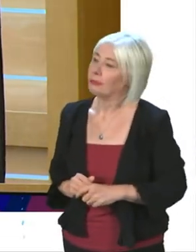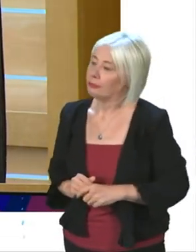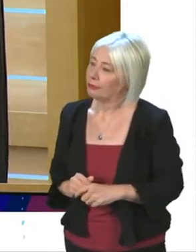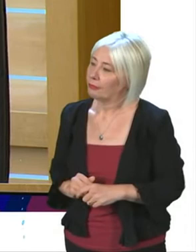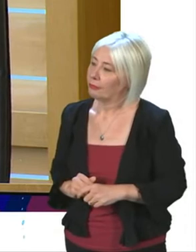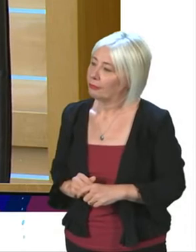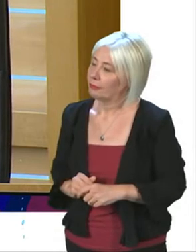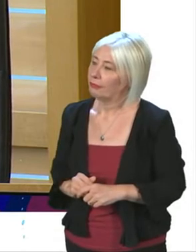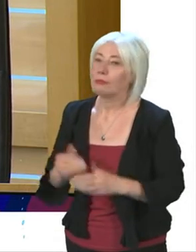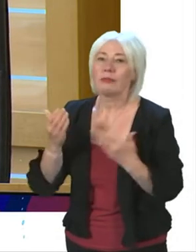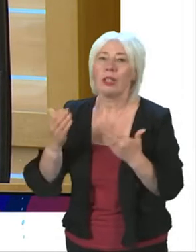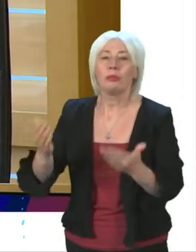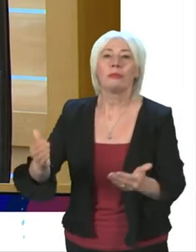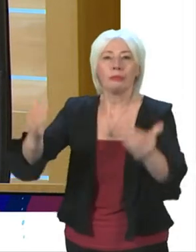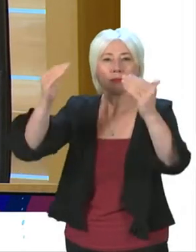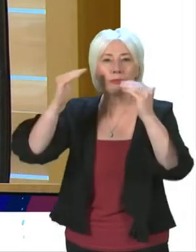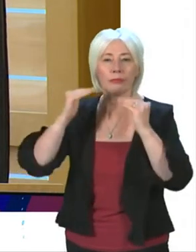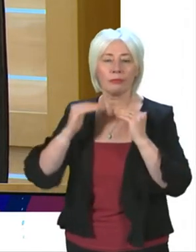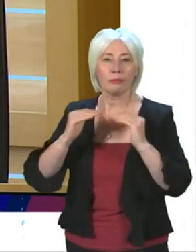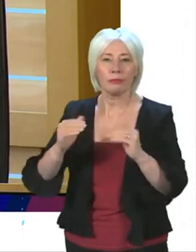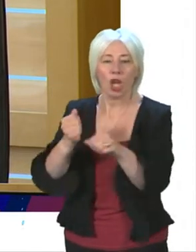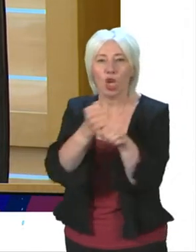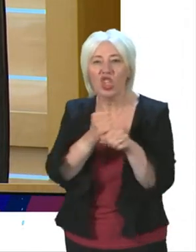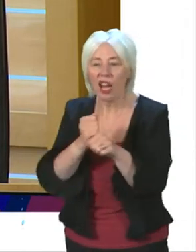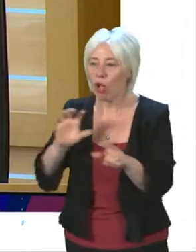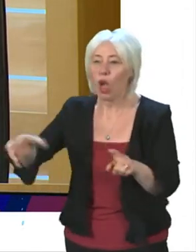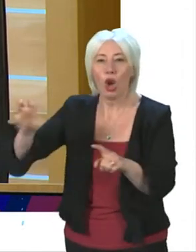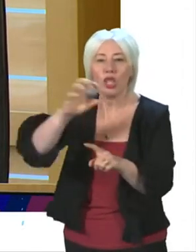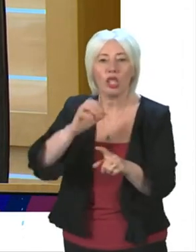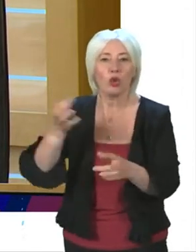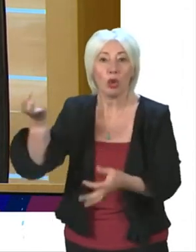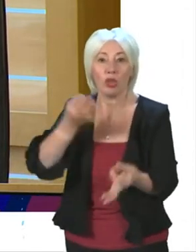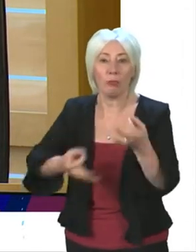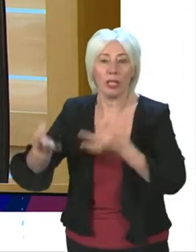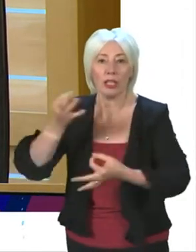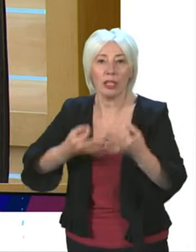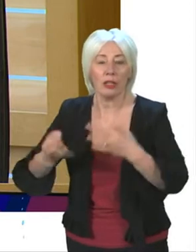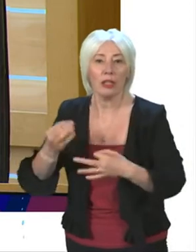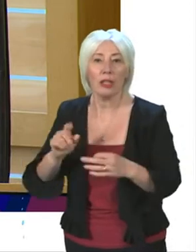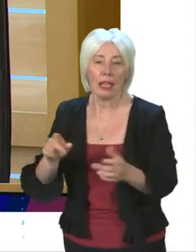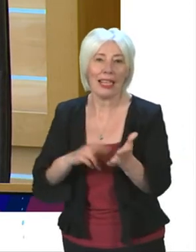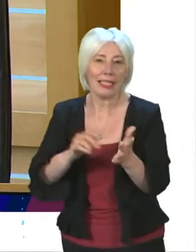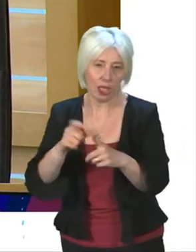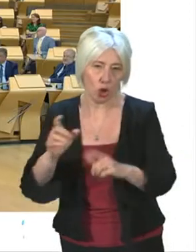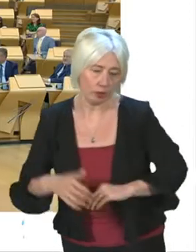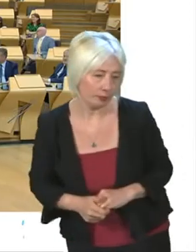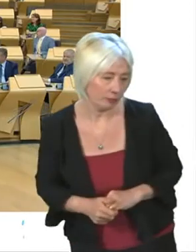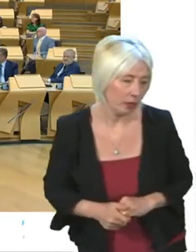We'll now move to general and constituency supplementaries and I call Natalie Dawn.